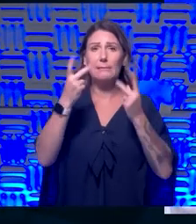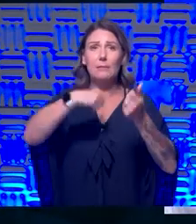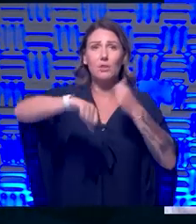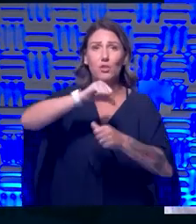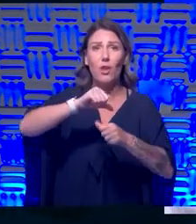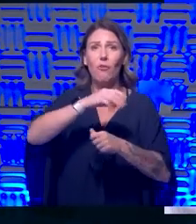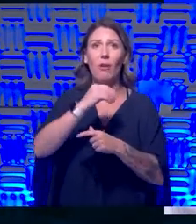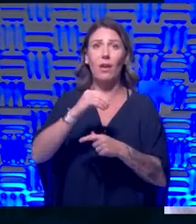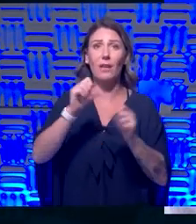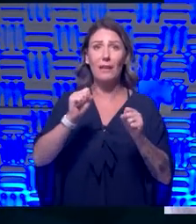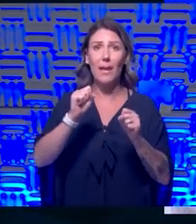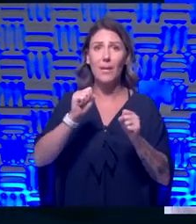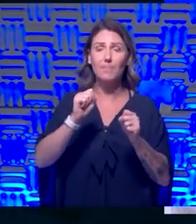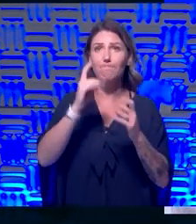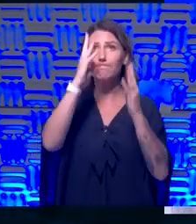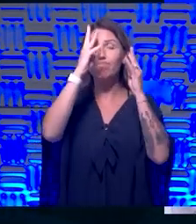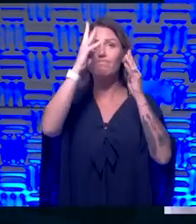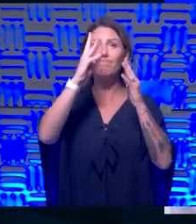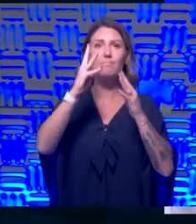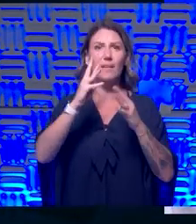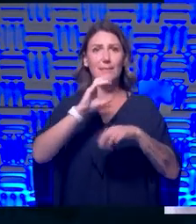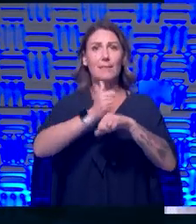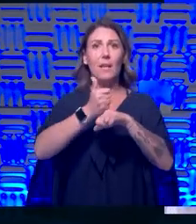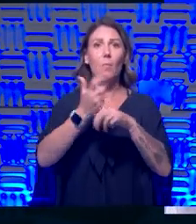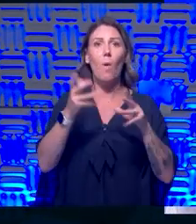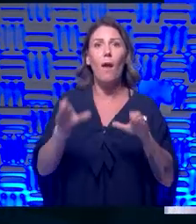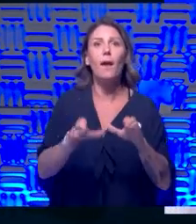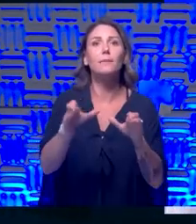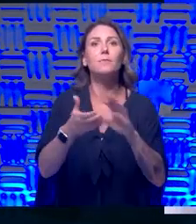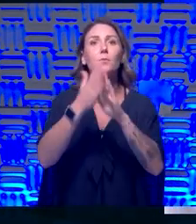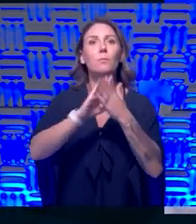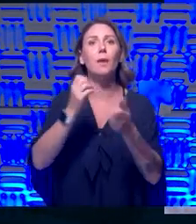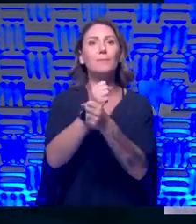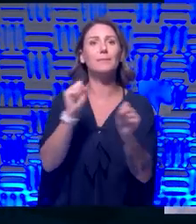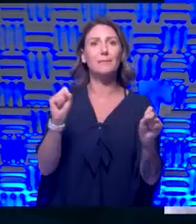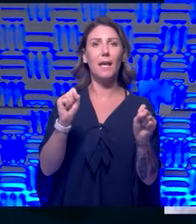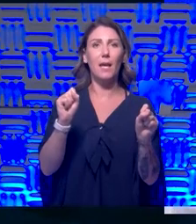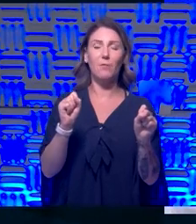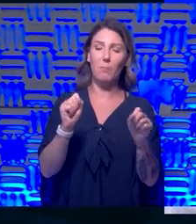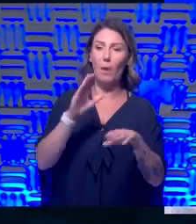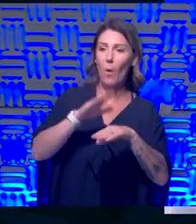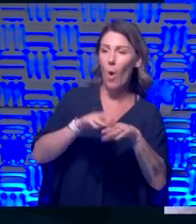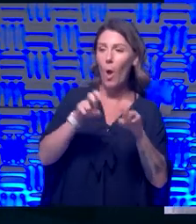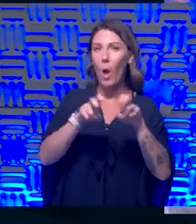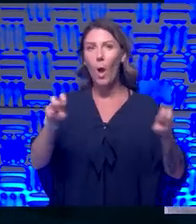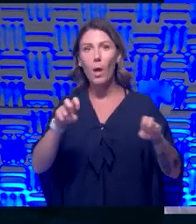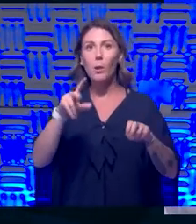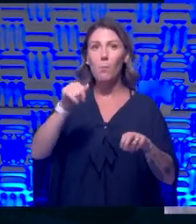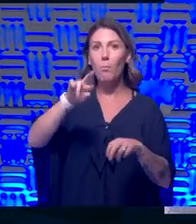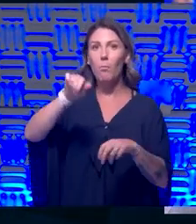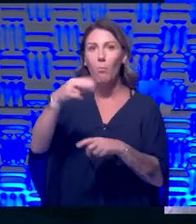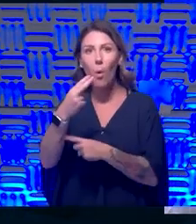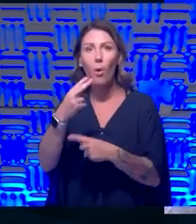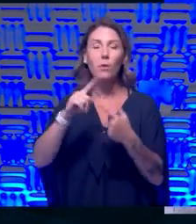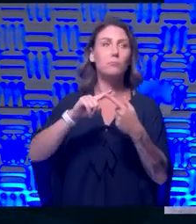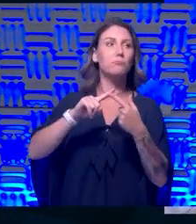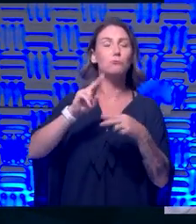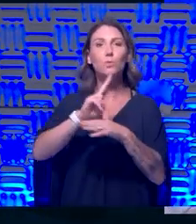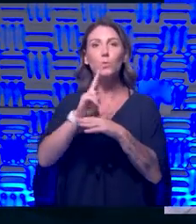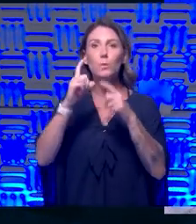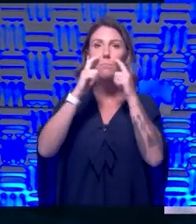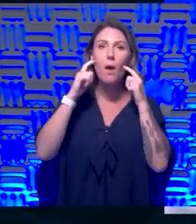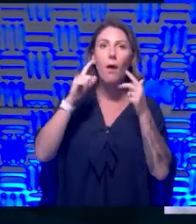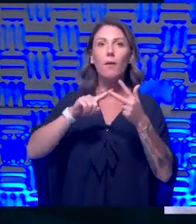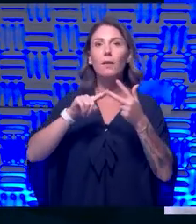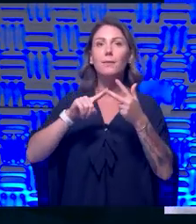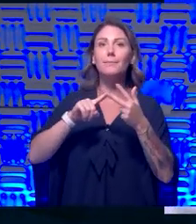activities we want to do to make it safer, be on the porch, everybody wear a mask, trying to keep six feet away, all those